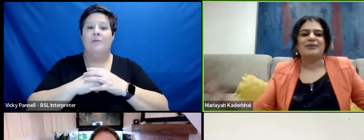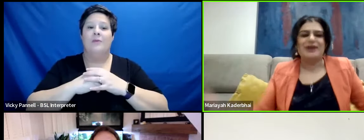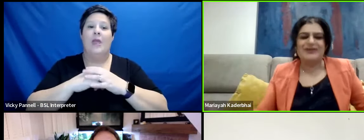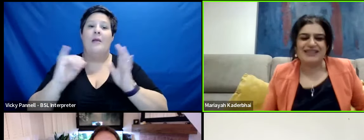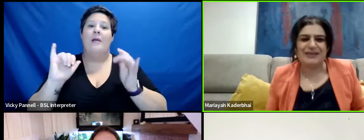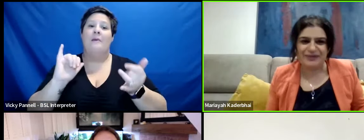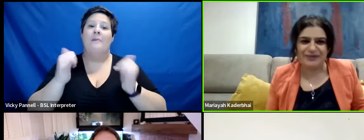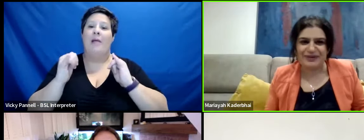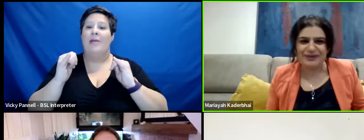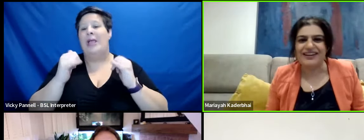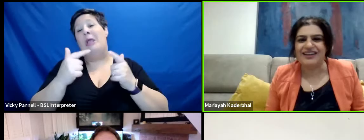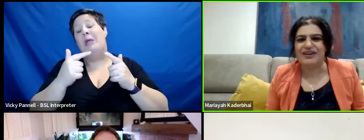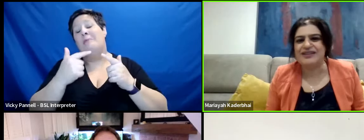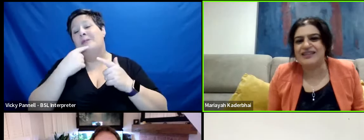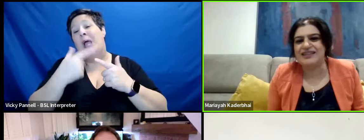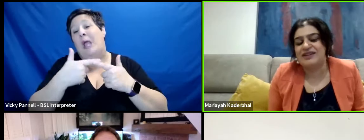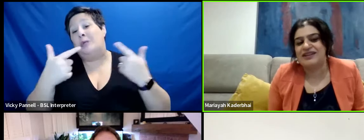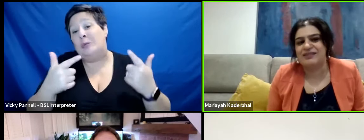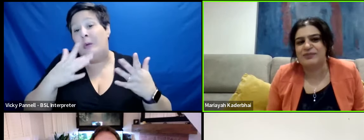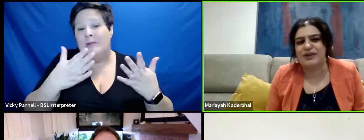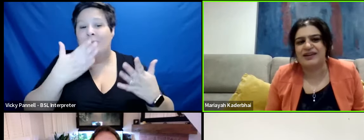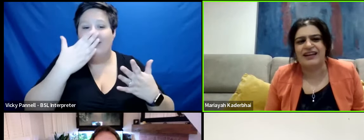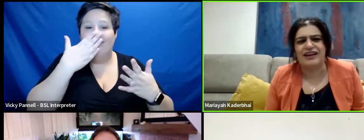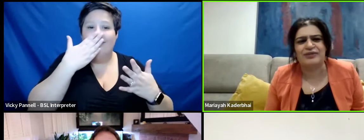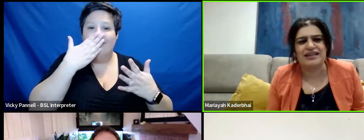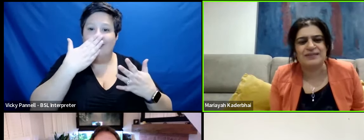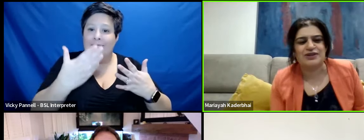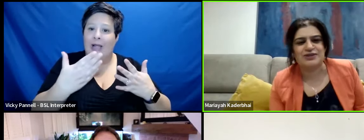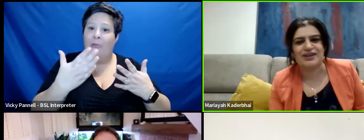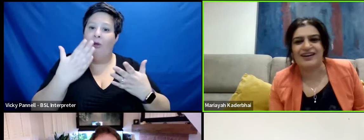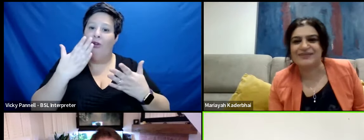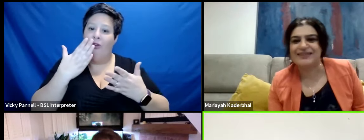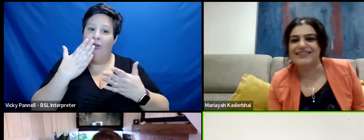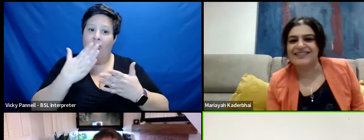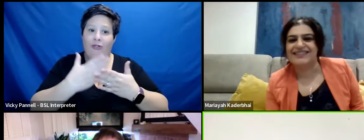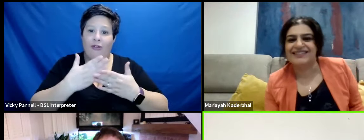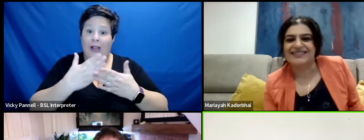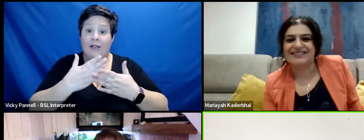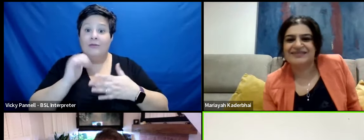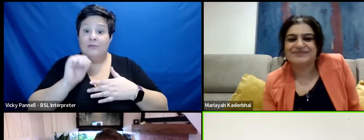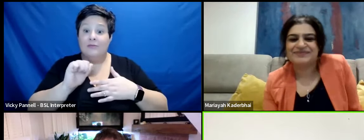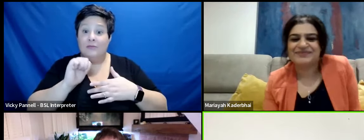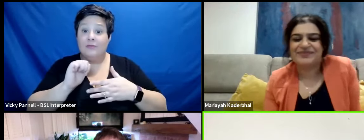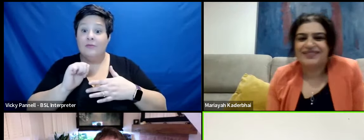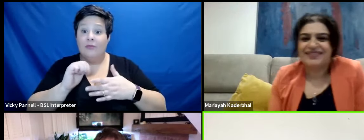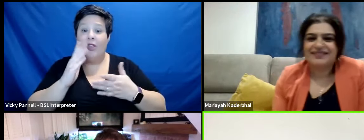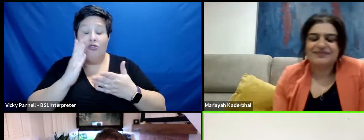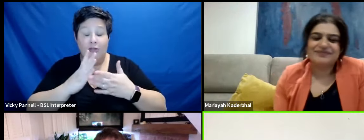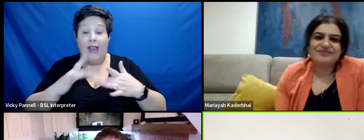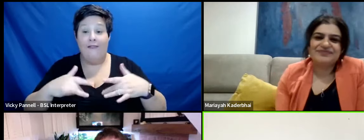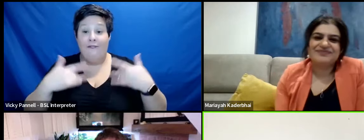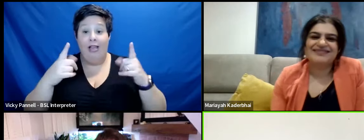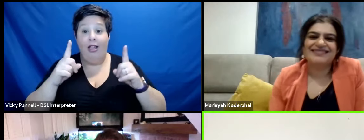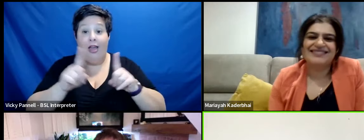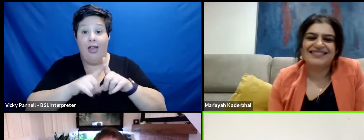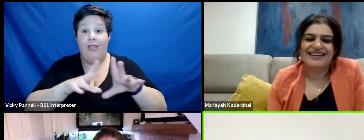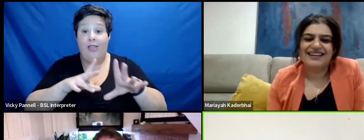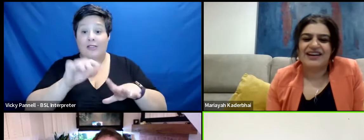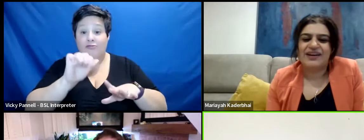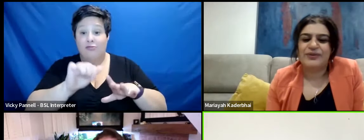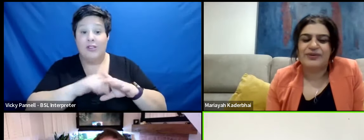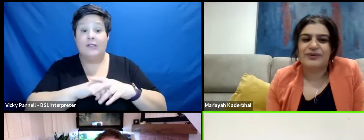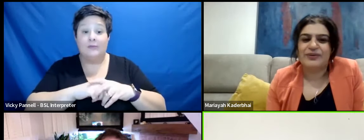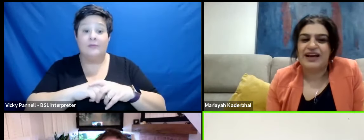I'm overstepping but you know it seems that it's been yeah a really special time. I very much feel that, very much feel that.